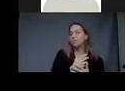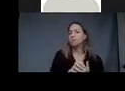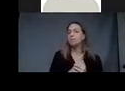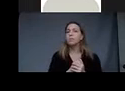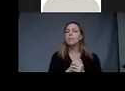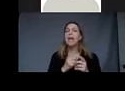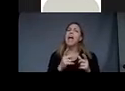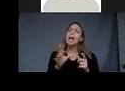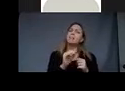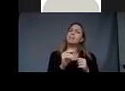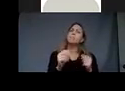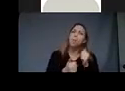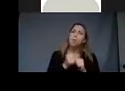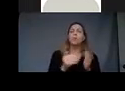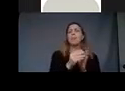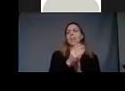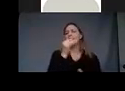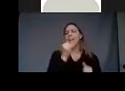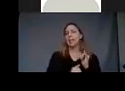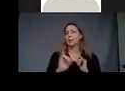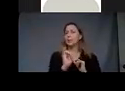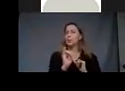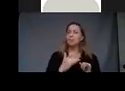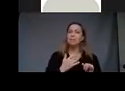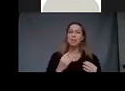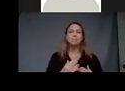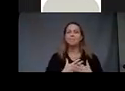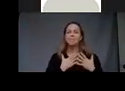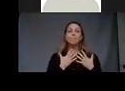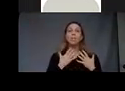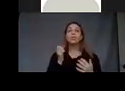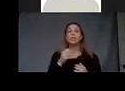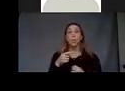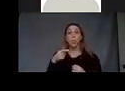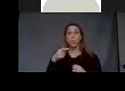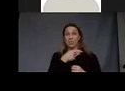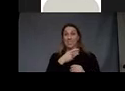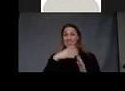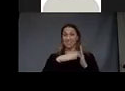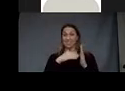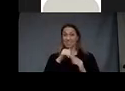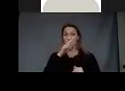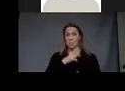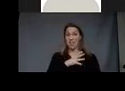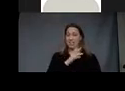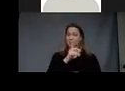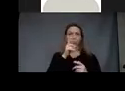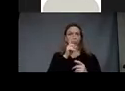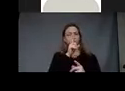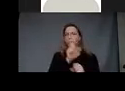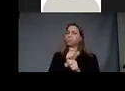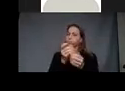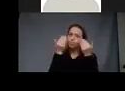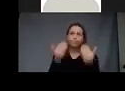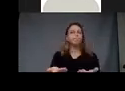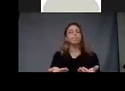very end and so this figure has taken the dive she's flying with